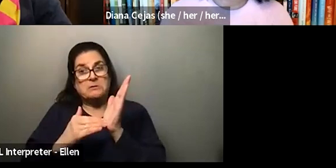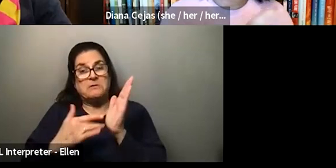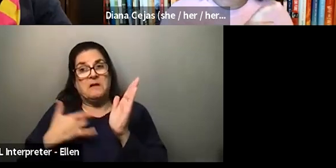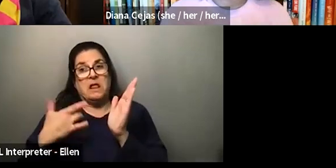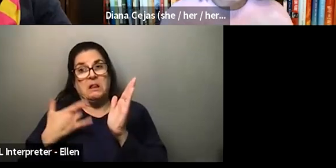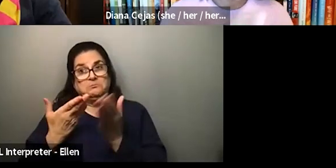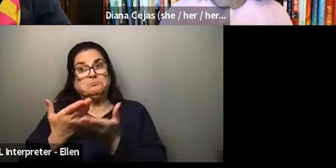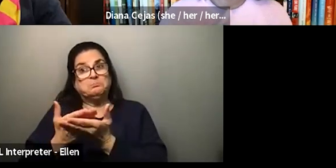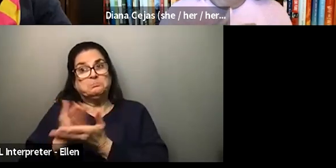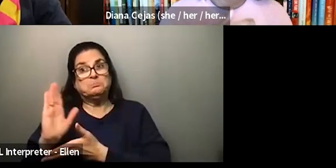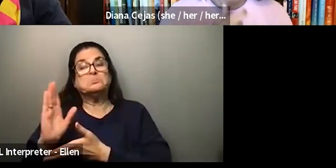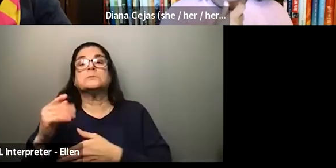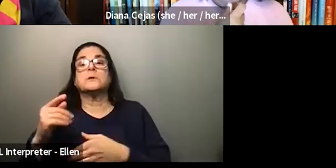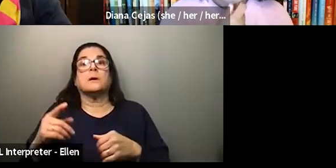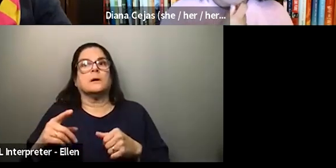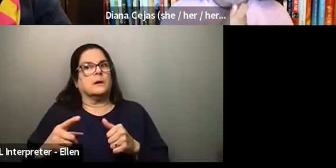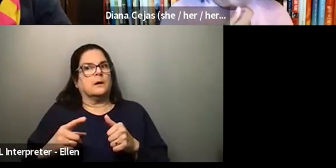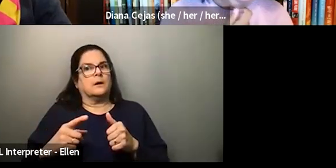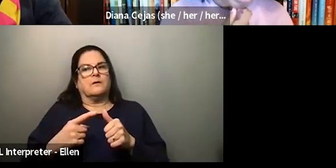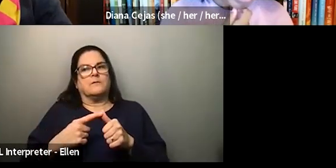safely when I first started to return.